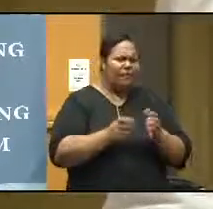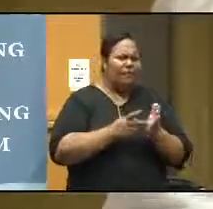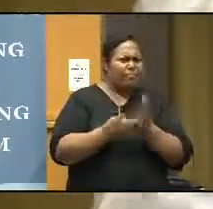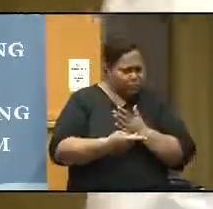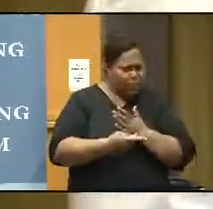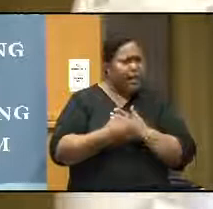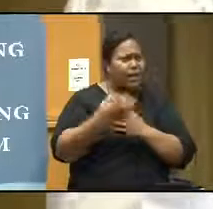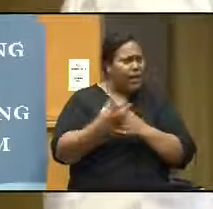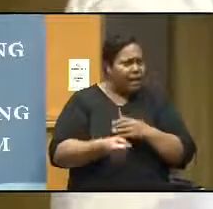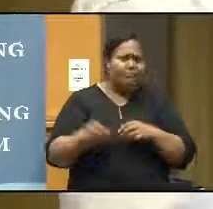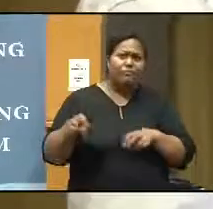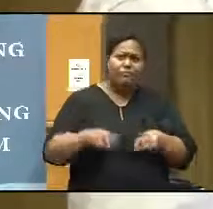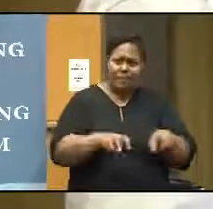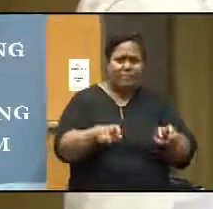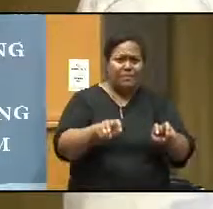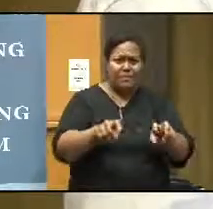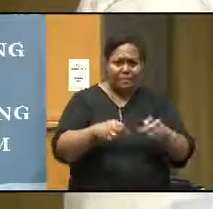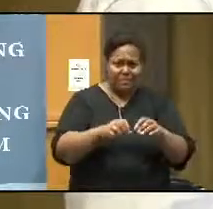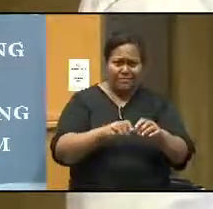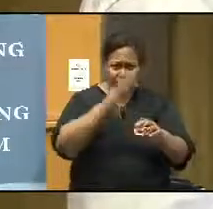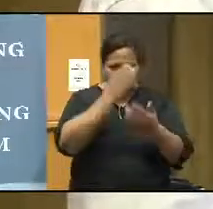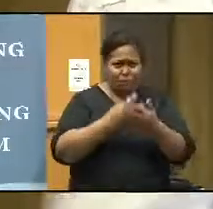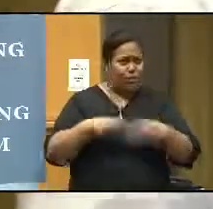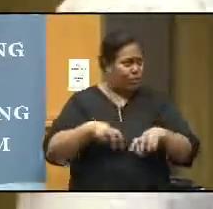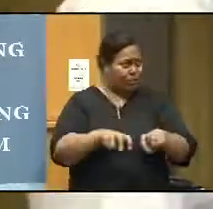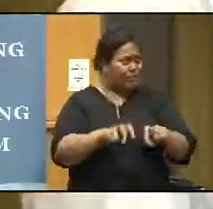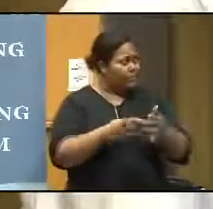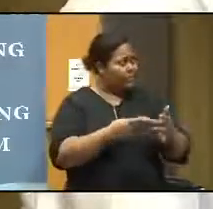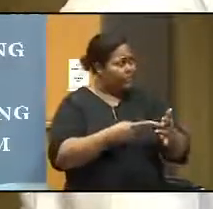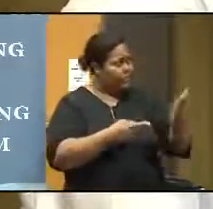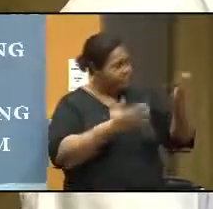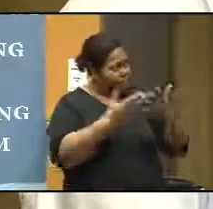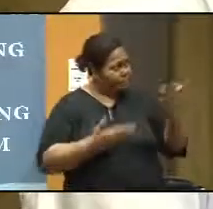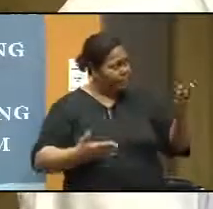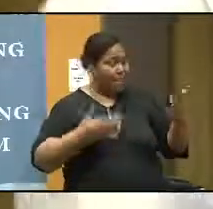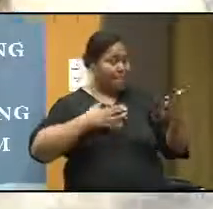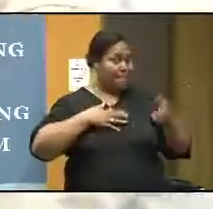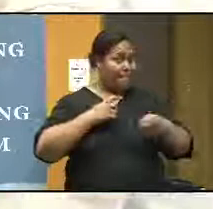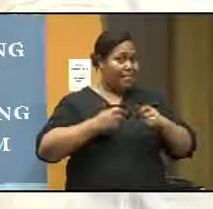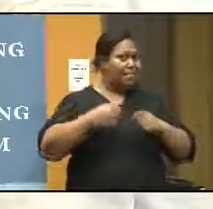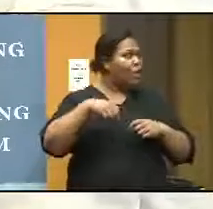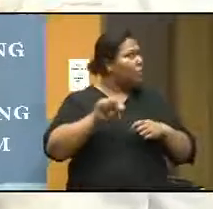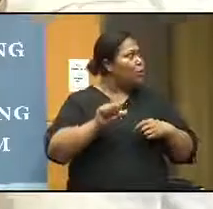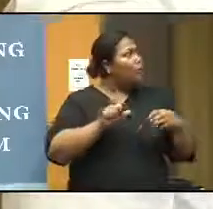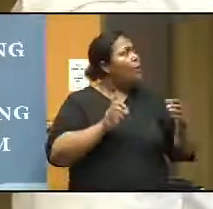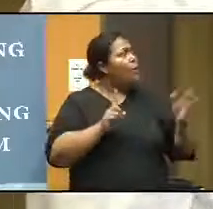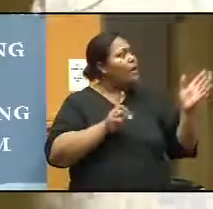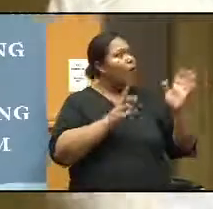they have got the field trips, and then the examination. Okay? For my test, I use the Bloom taxonomy